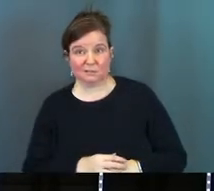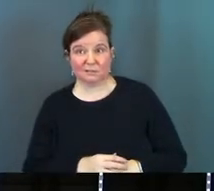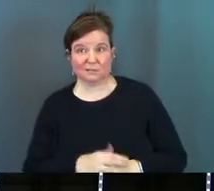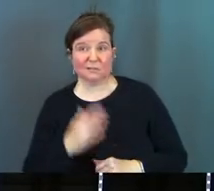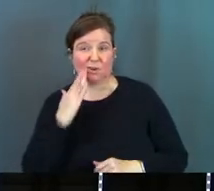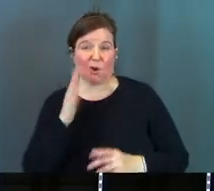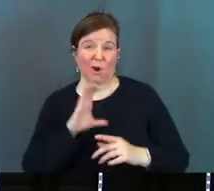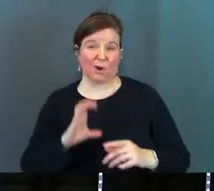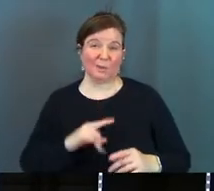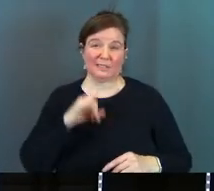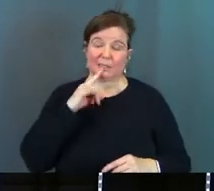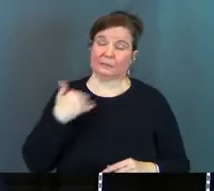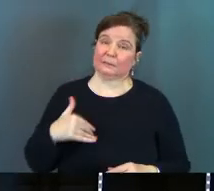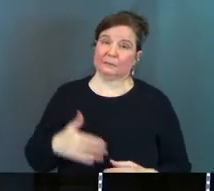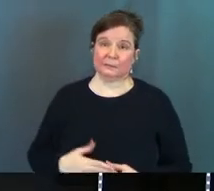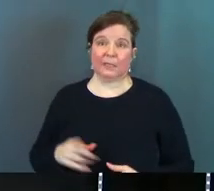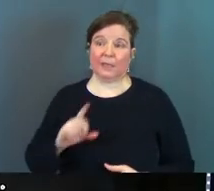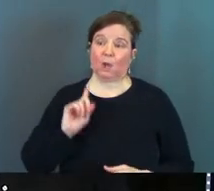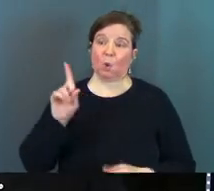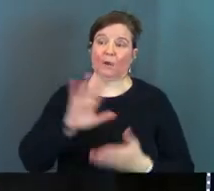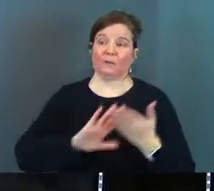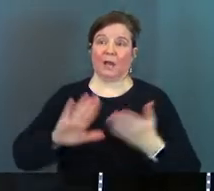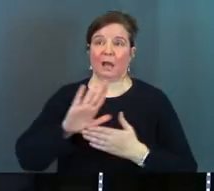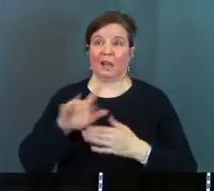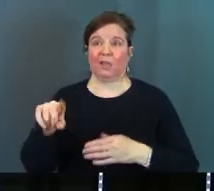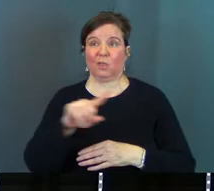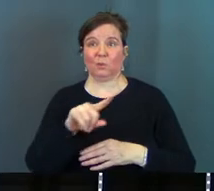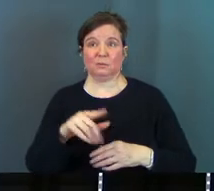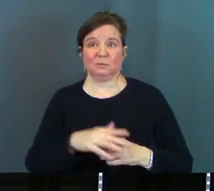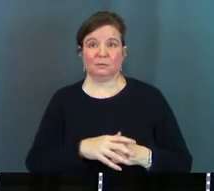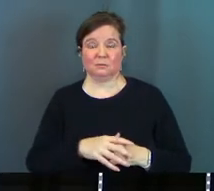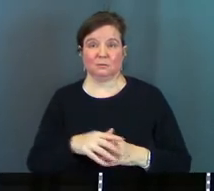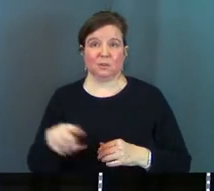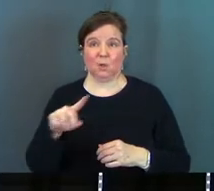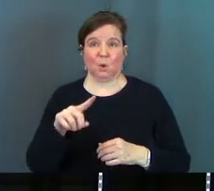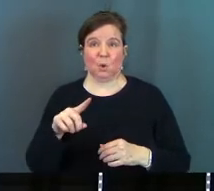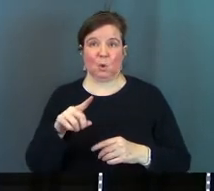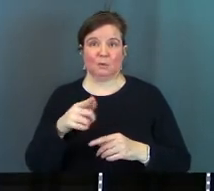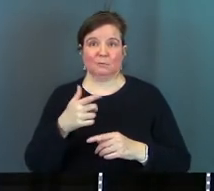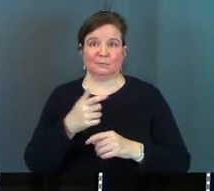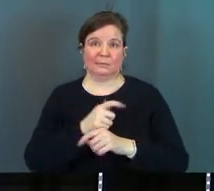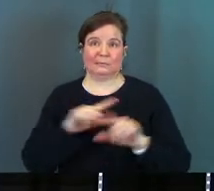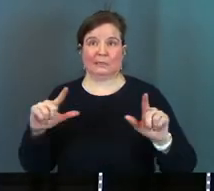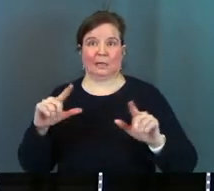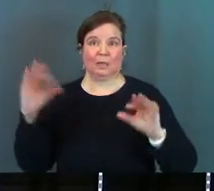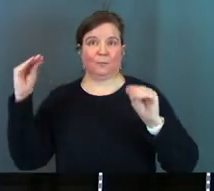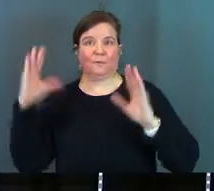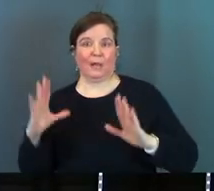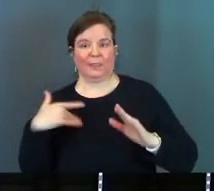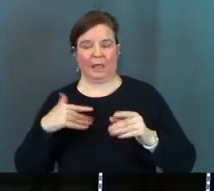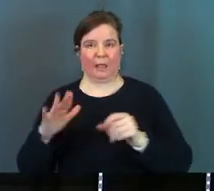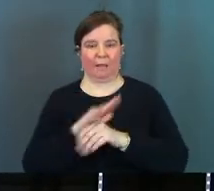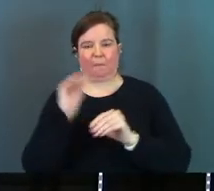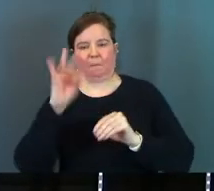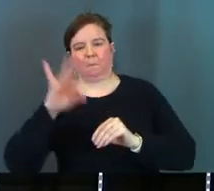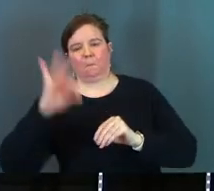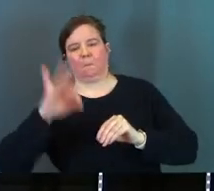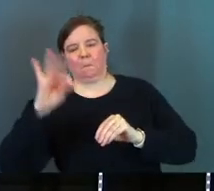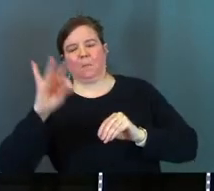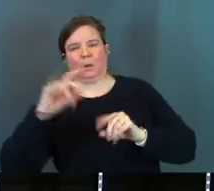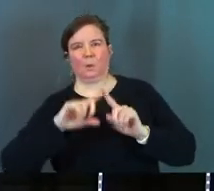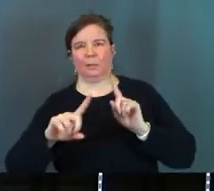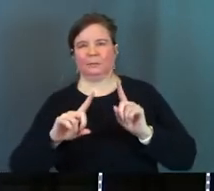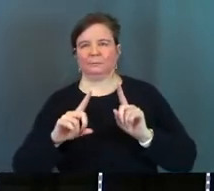you know our Christian kids man they they go off to college and those secular professors man they fill them up with a bunch of